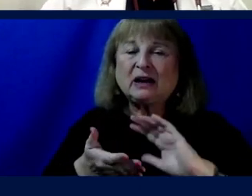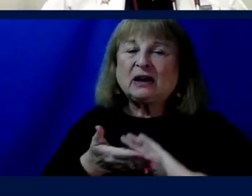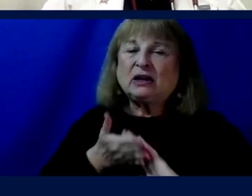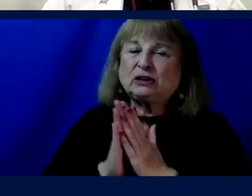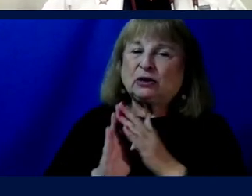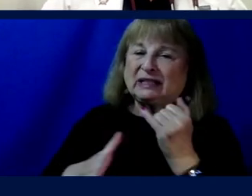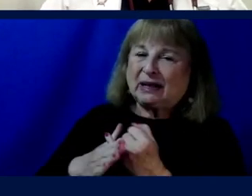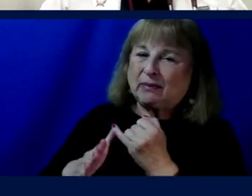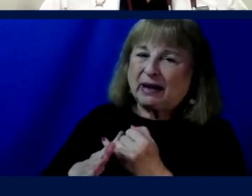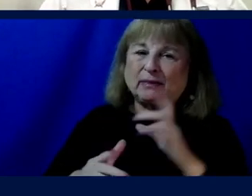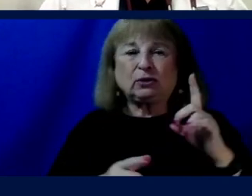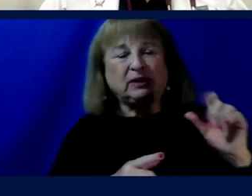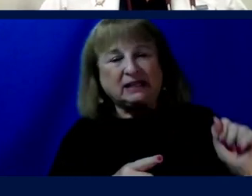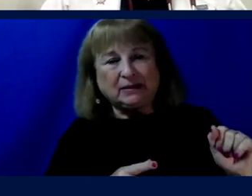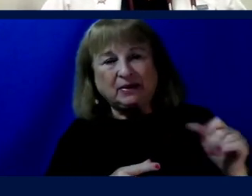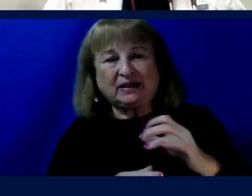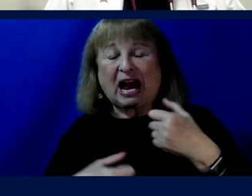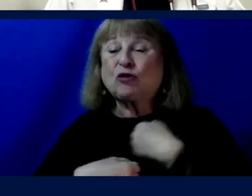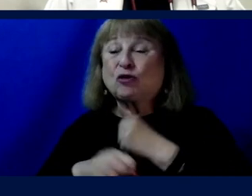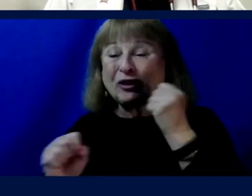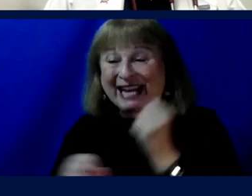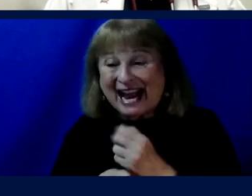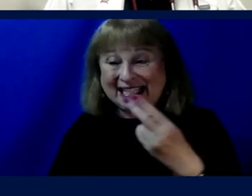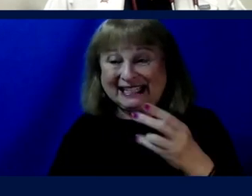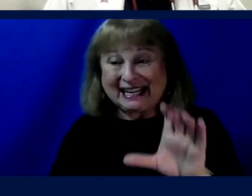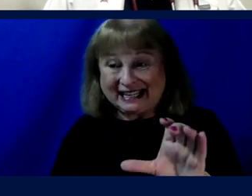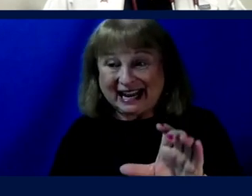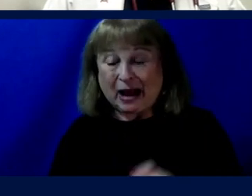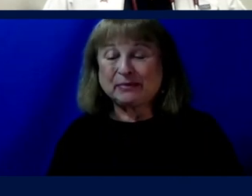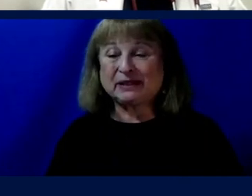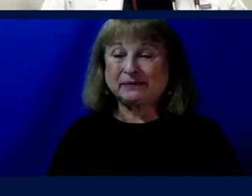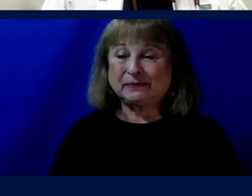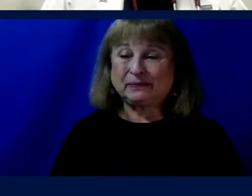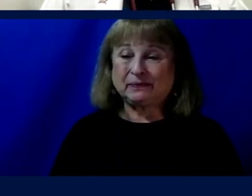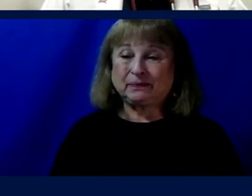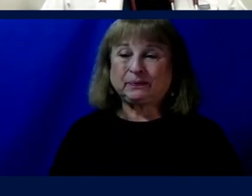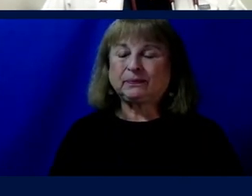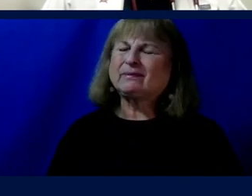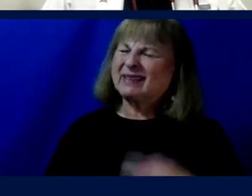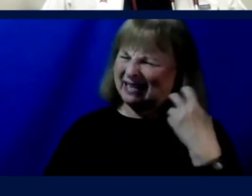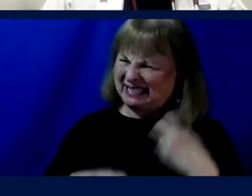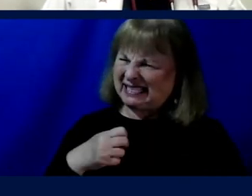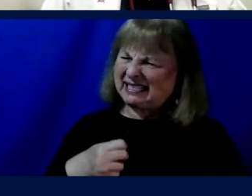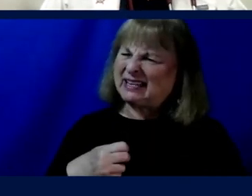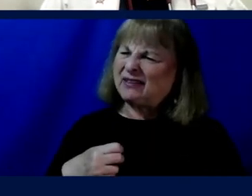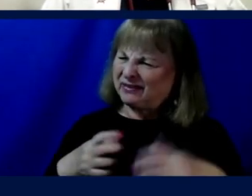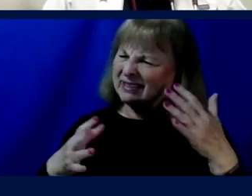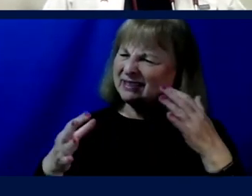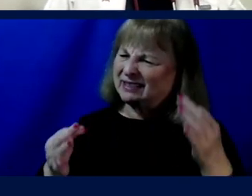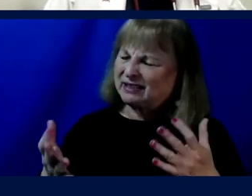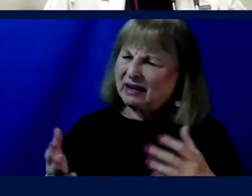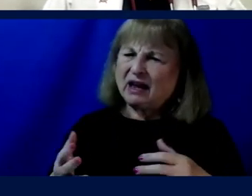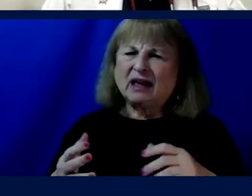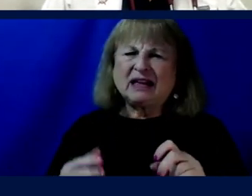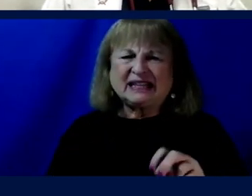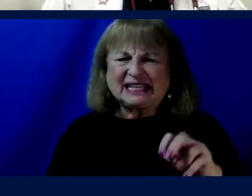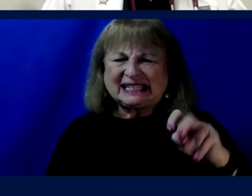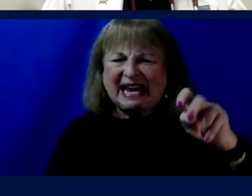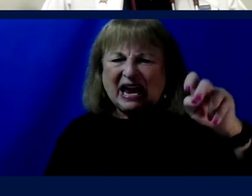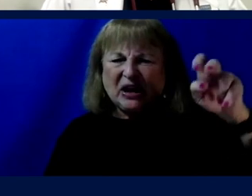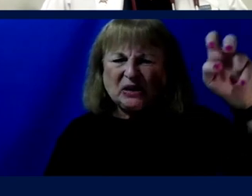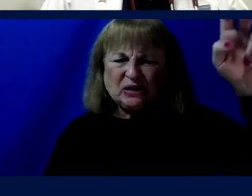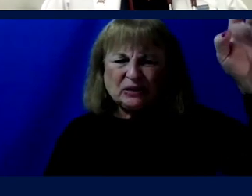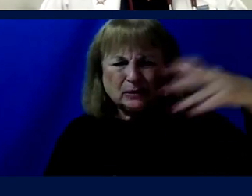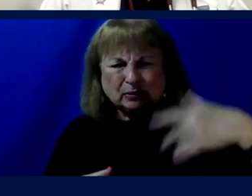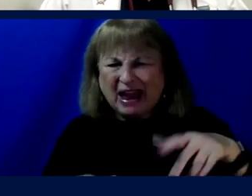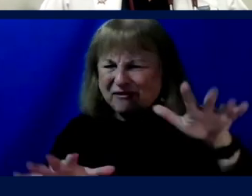impairments into disability and creates handicaps. It's a tough pill to swallow. All those stairs that we put everywhere,